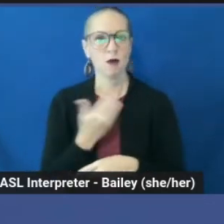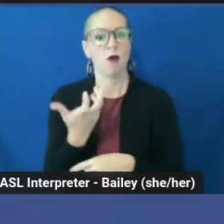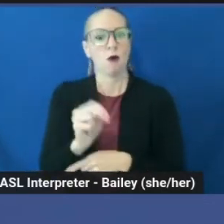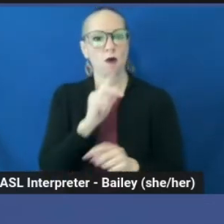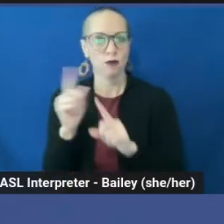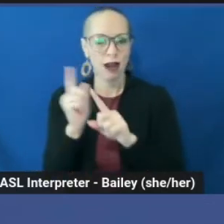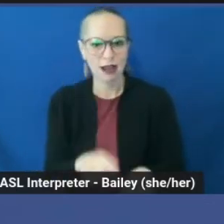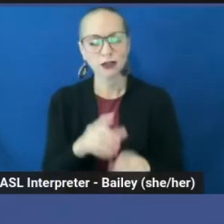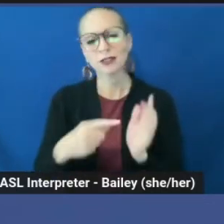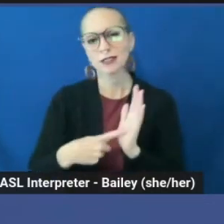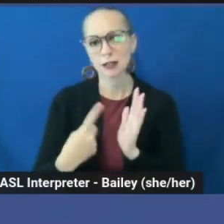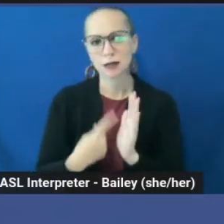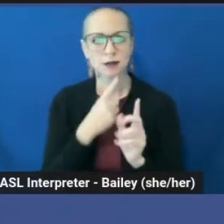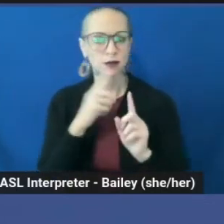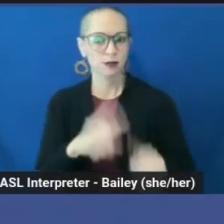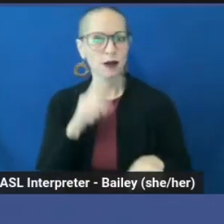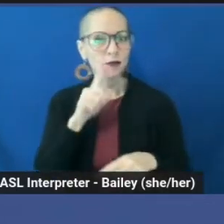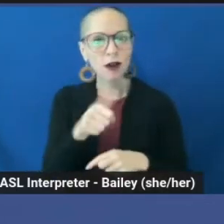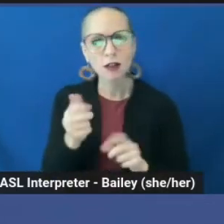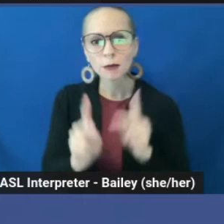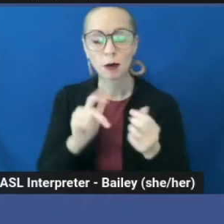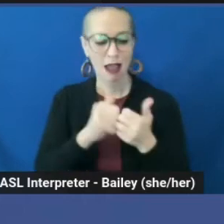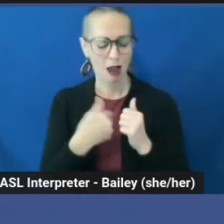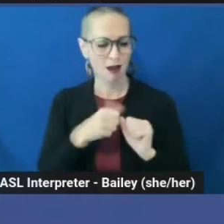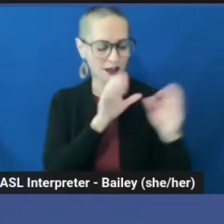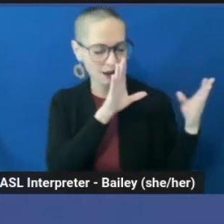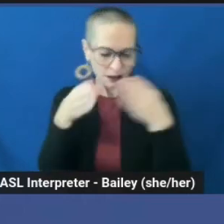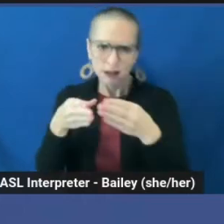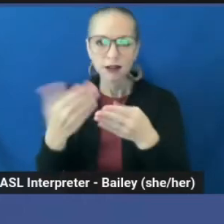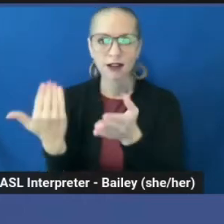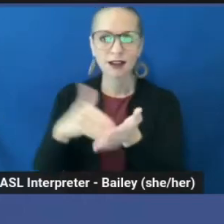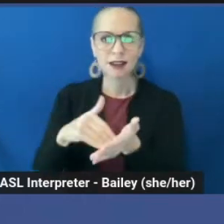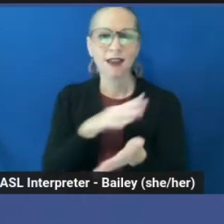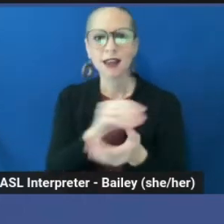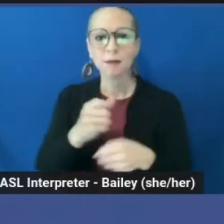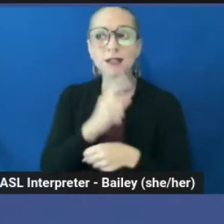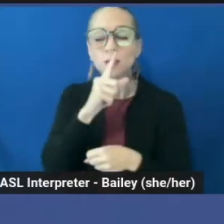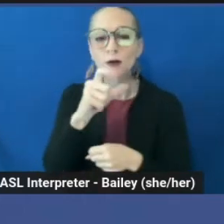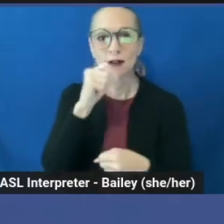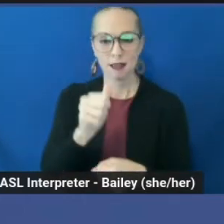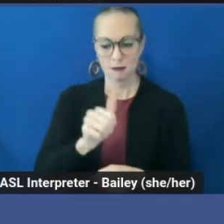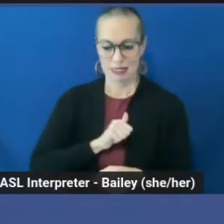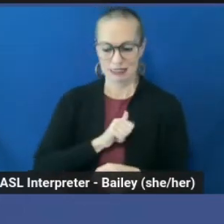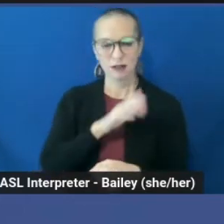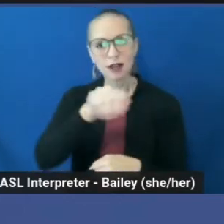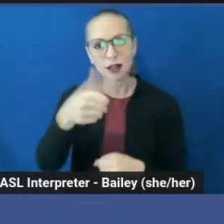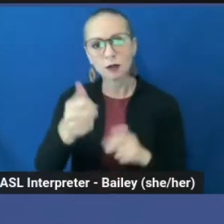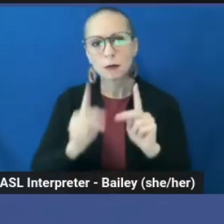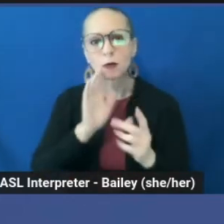as a response to others. How can we redirect and refocus to ensure that no one, not even ourselves, get hurt?